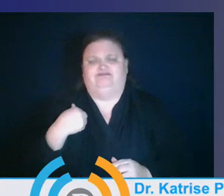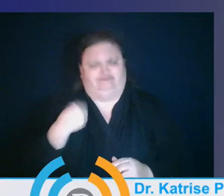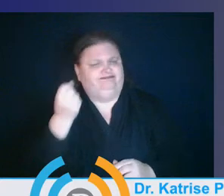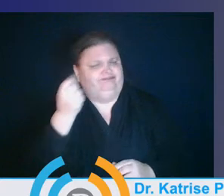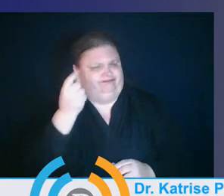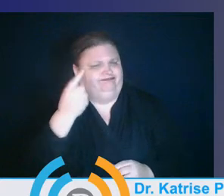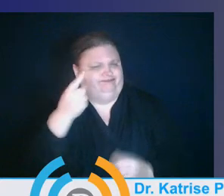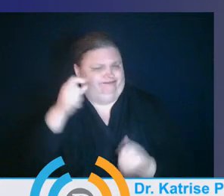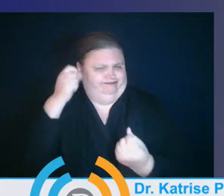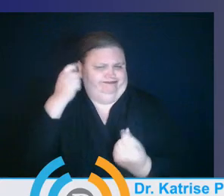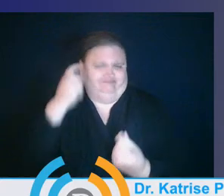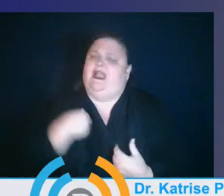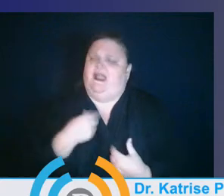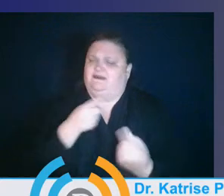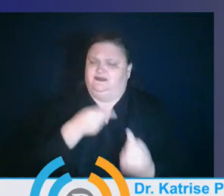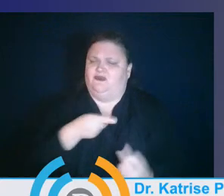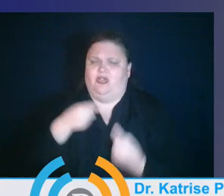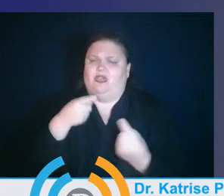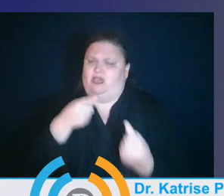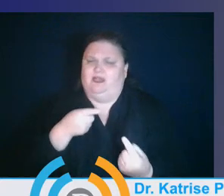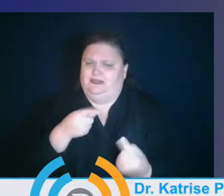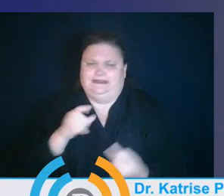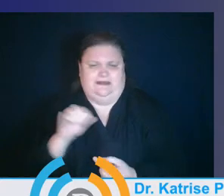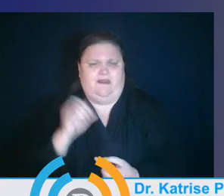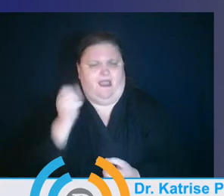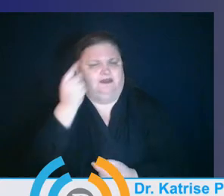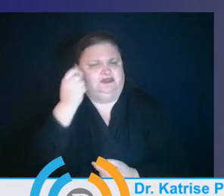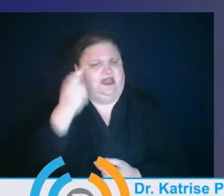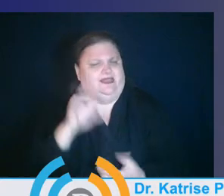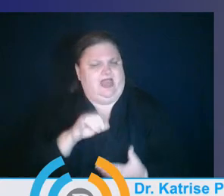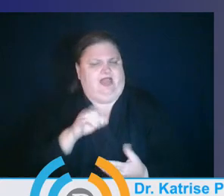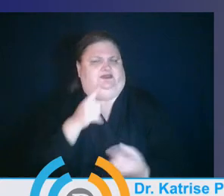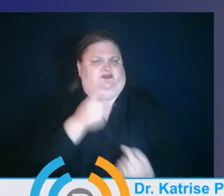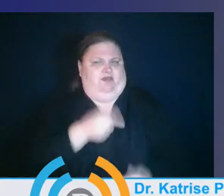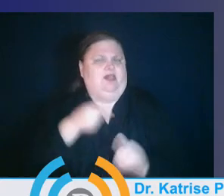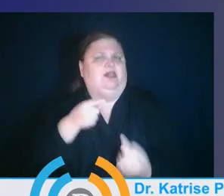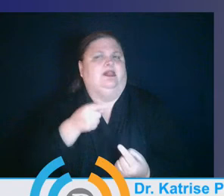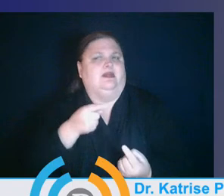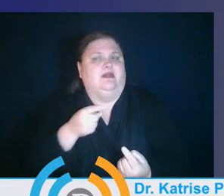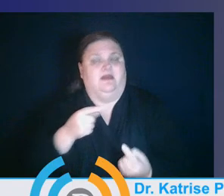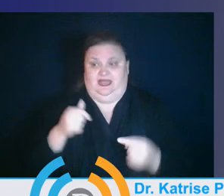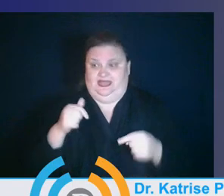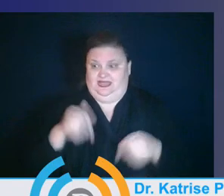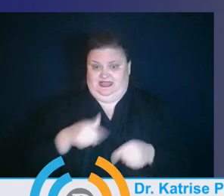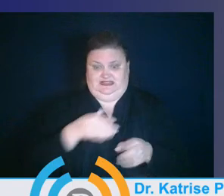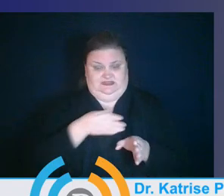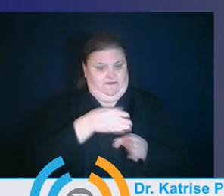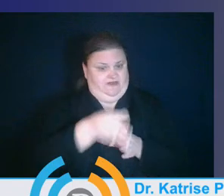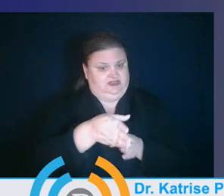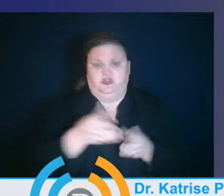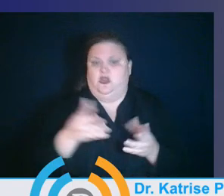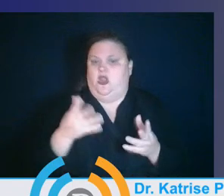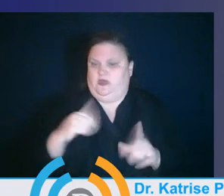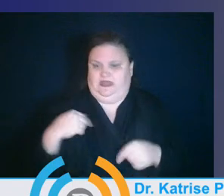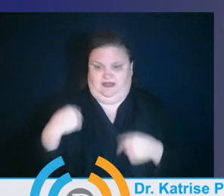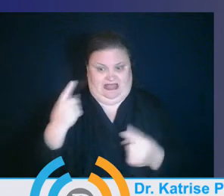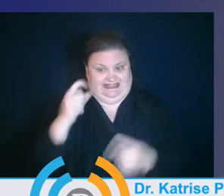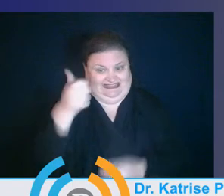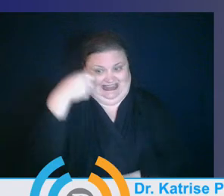how it is impacting our profession. When we are already in a scenario, have been for the last decade, I can say,